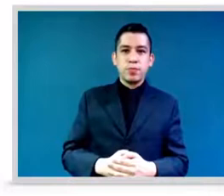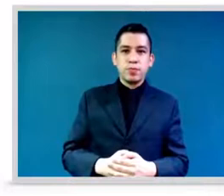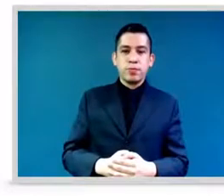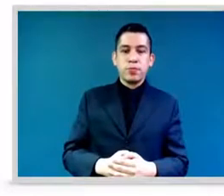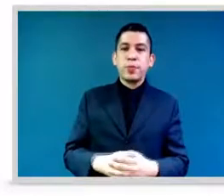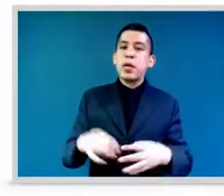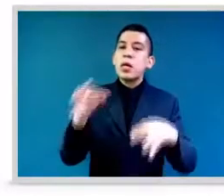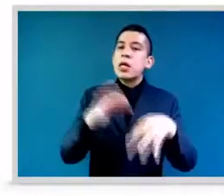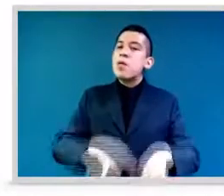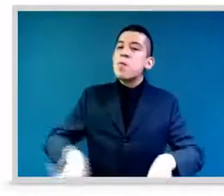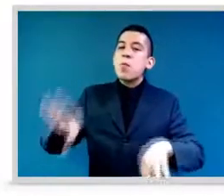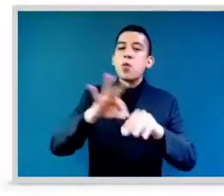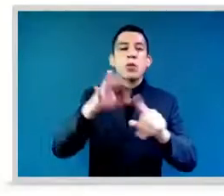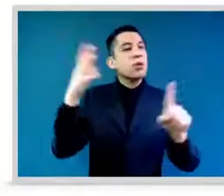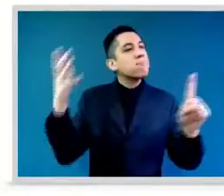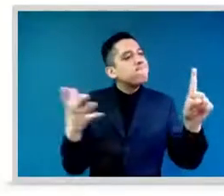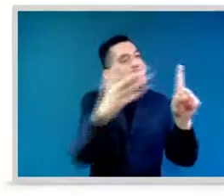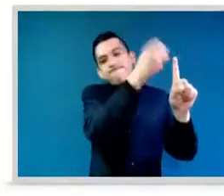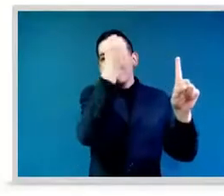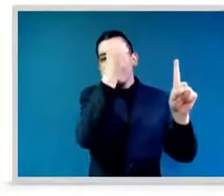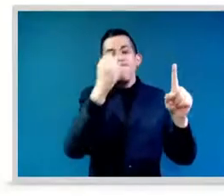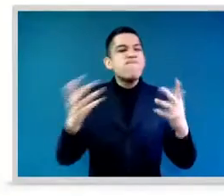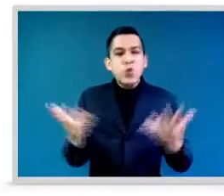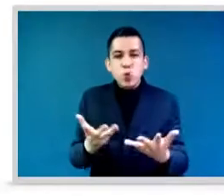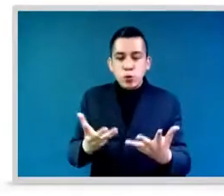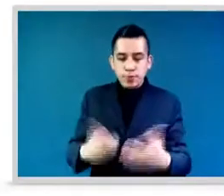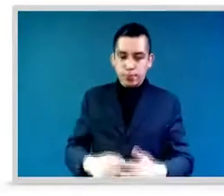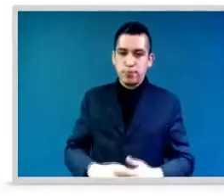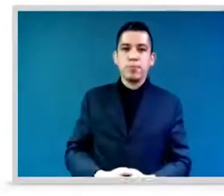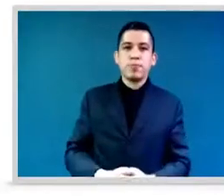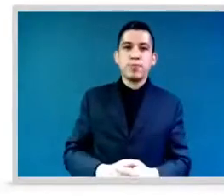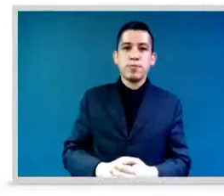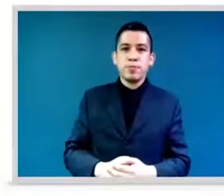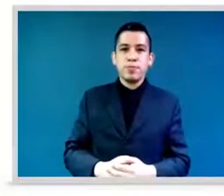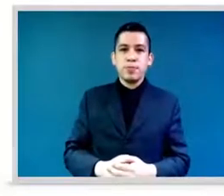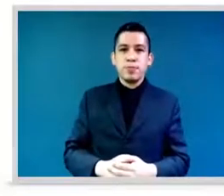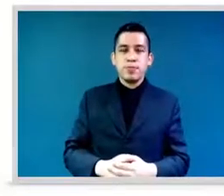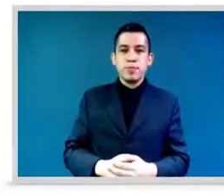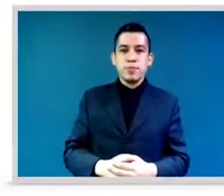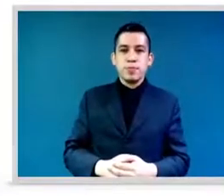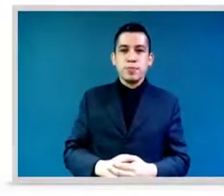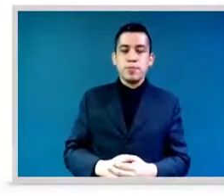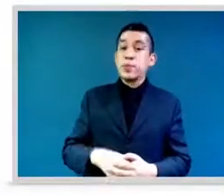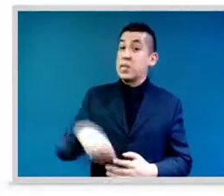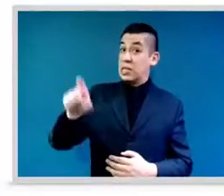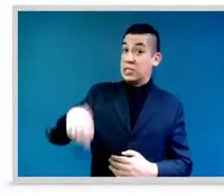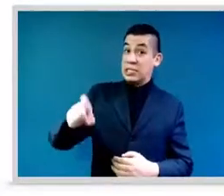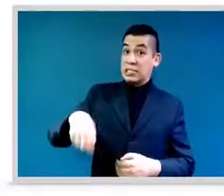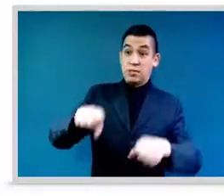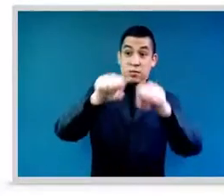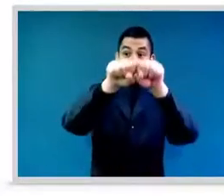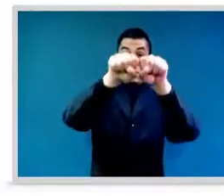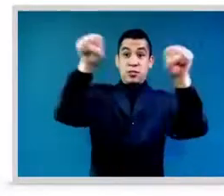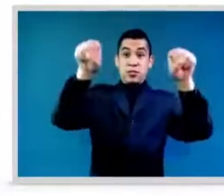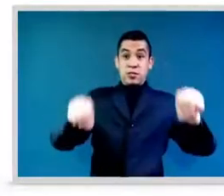still pertains in the United Kingdom, United States, Canada is not so conducive to women breaking through.